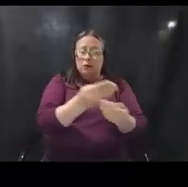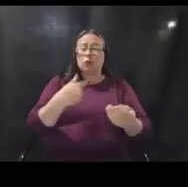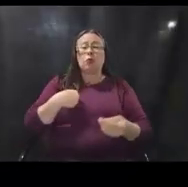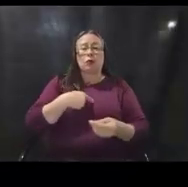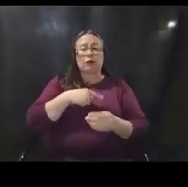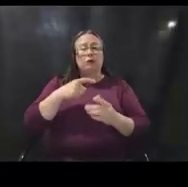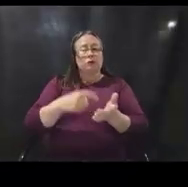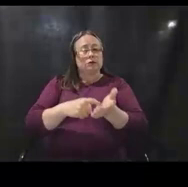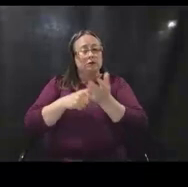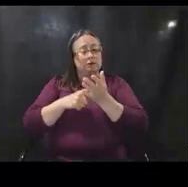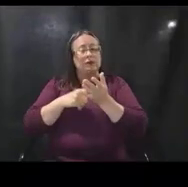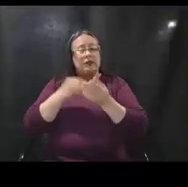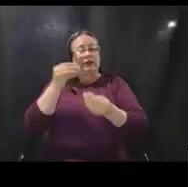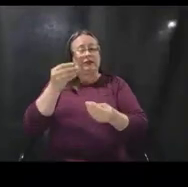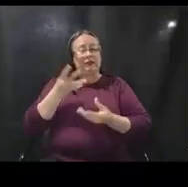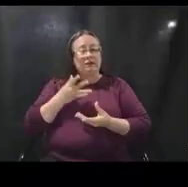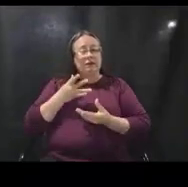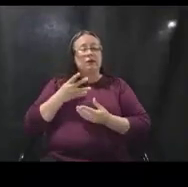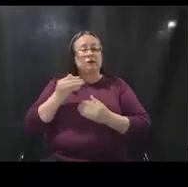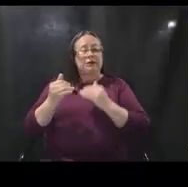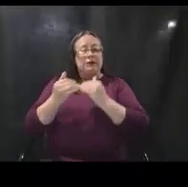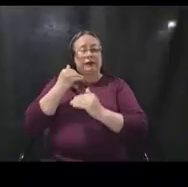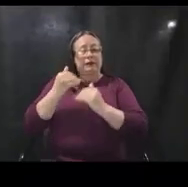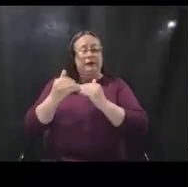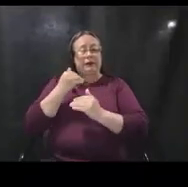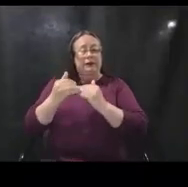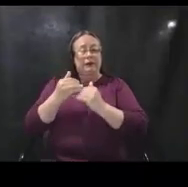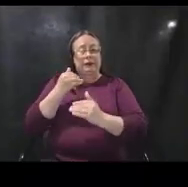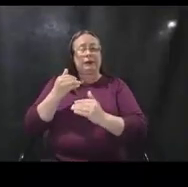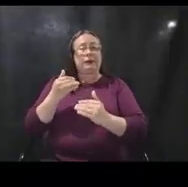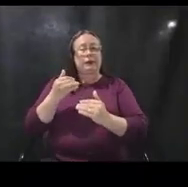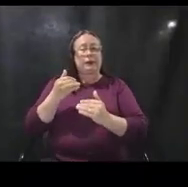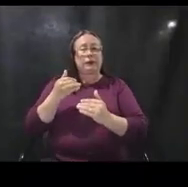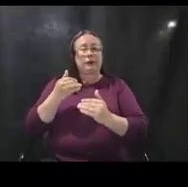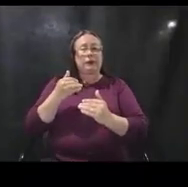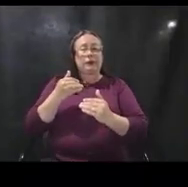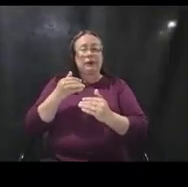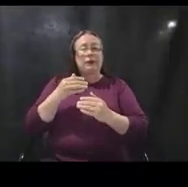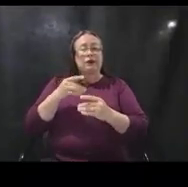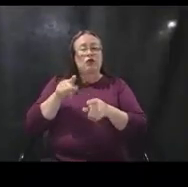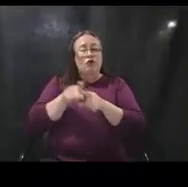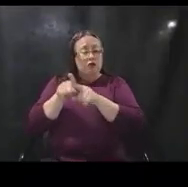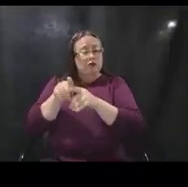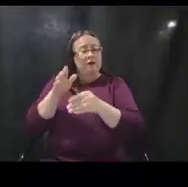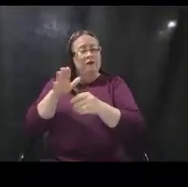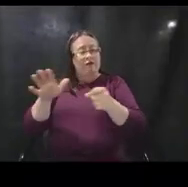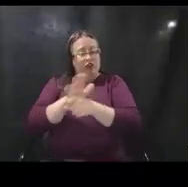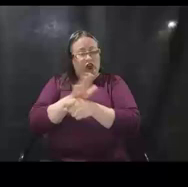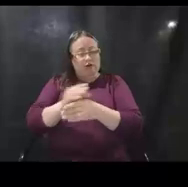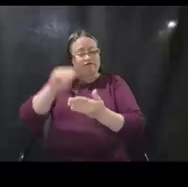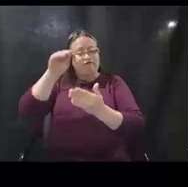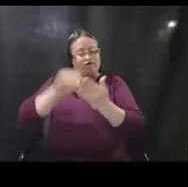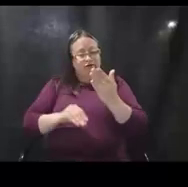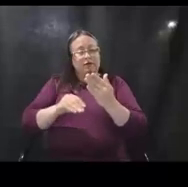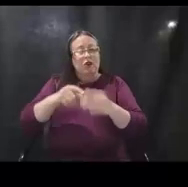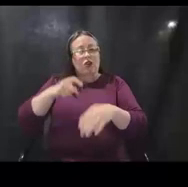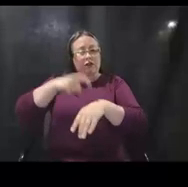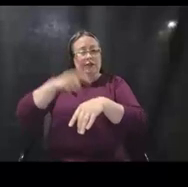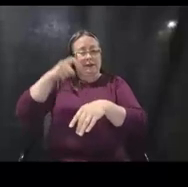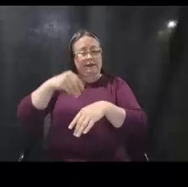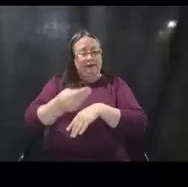that information be submitted and be complete on time. On the next slide,